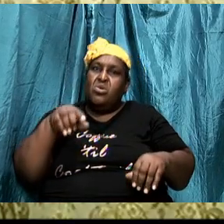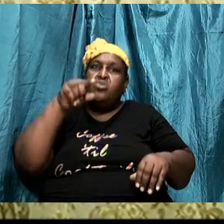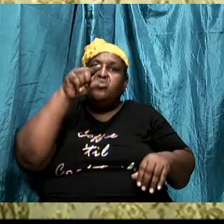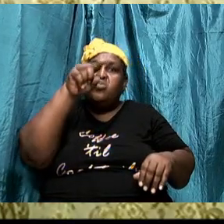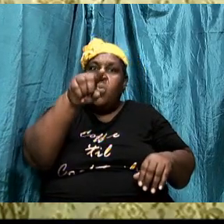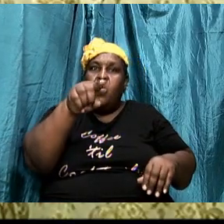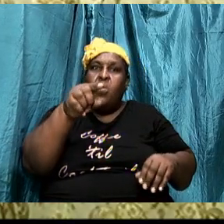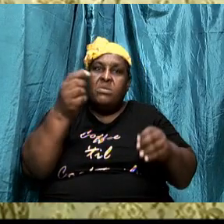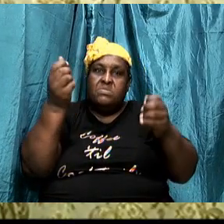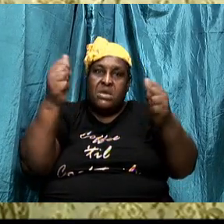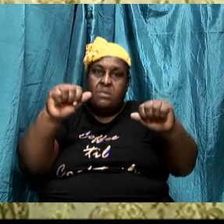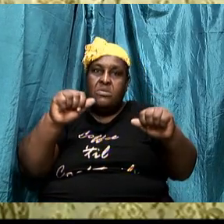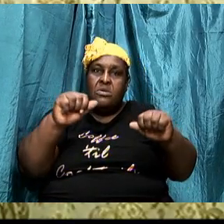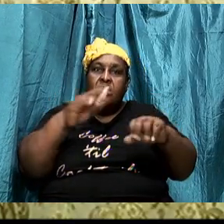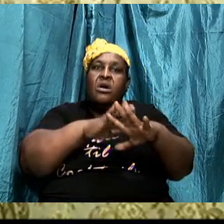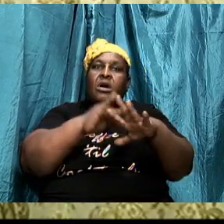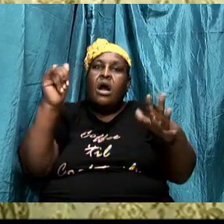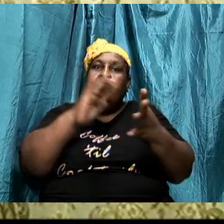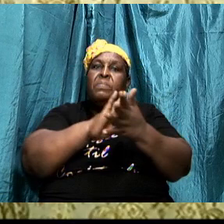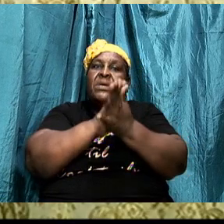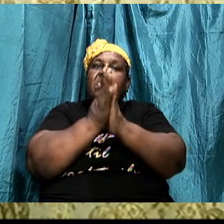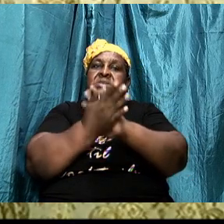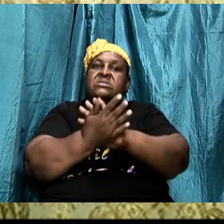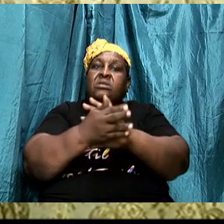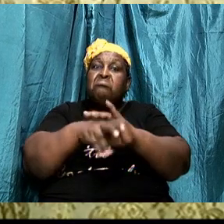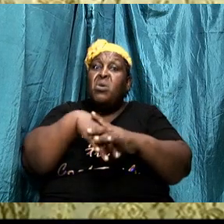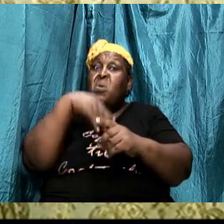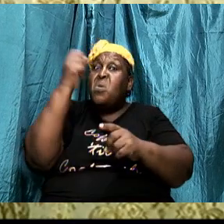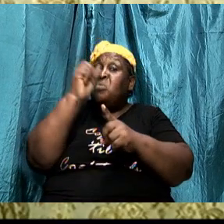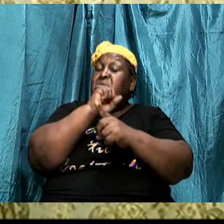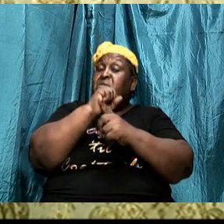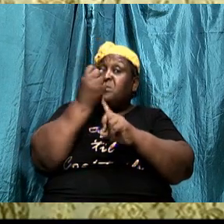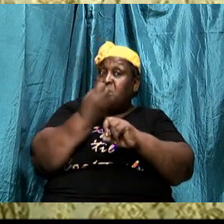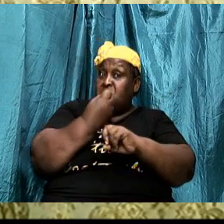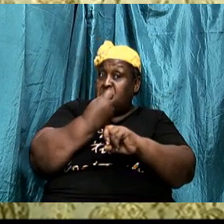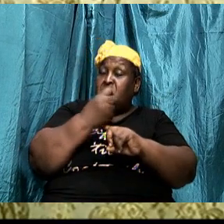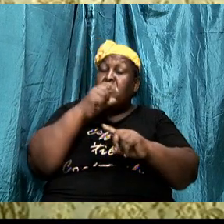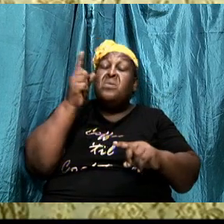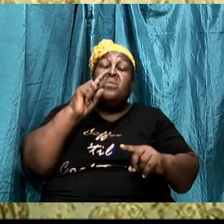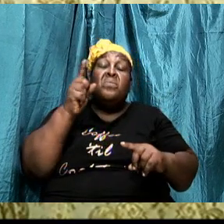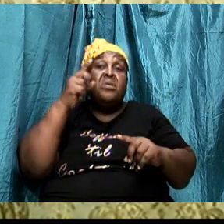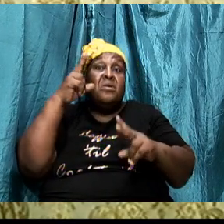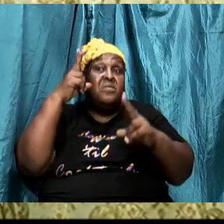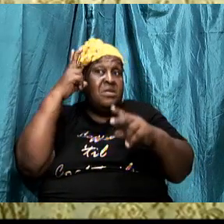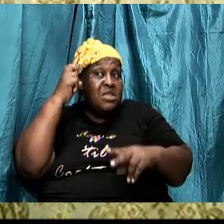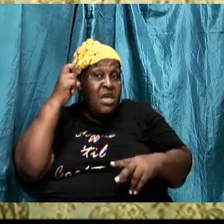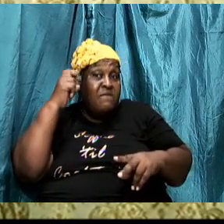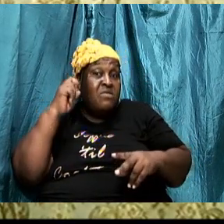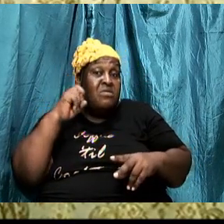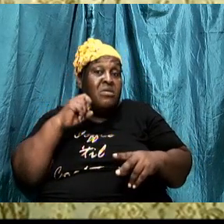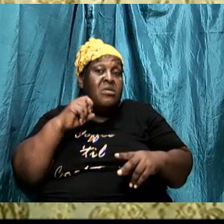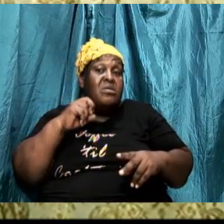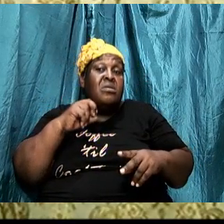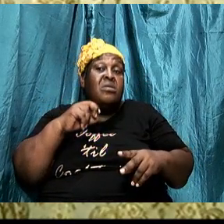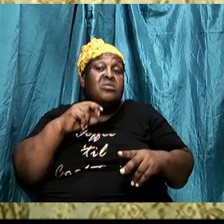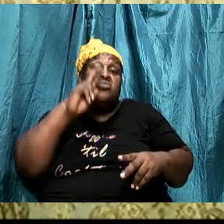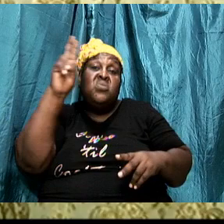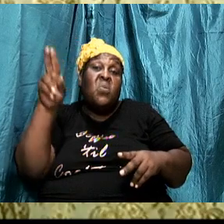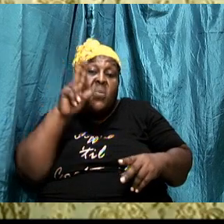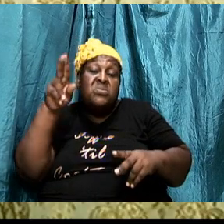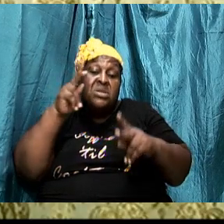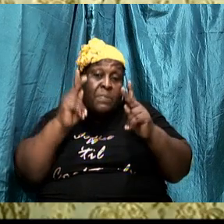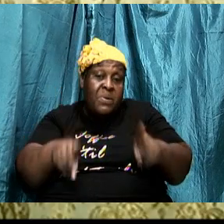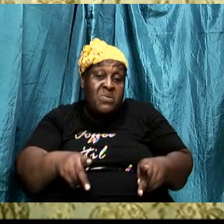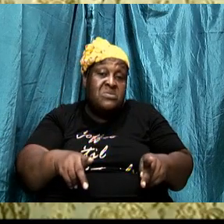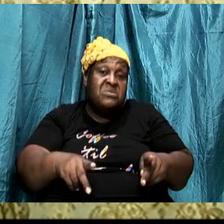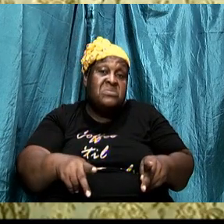peace and out of a situation where the adversary is turning somebody against you you as